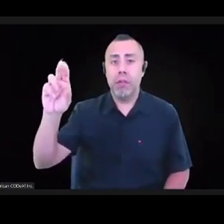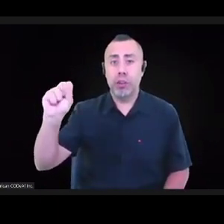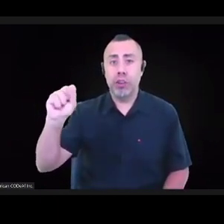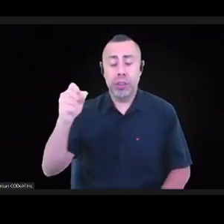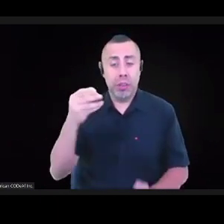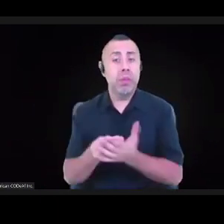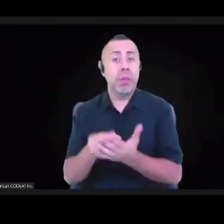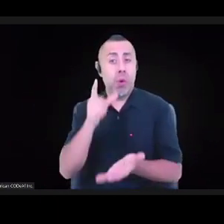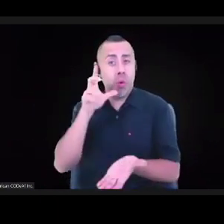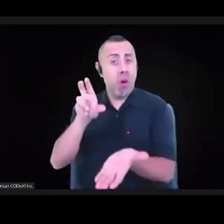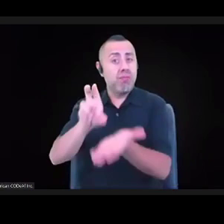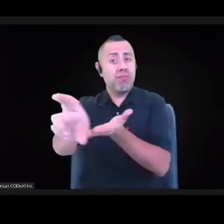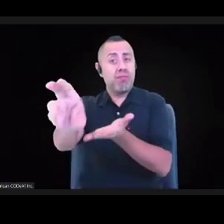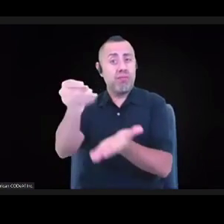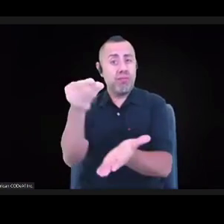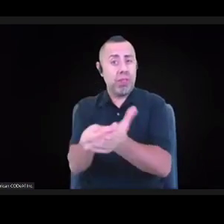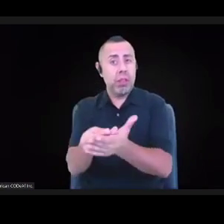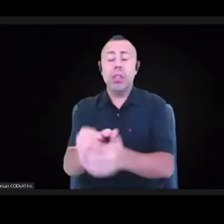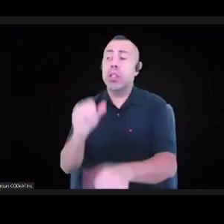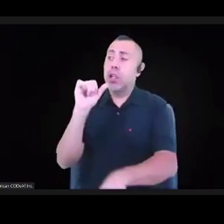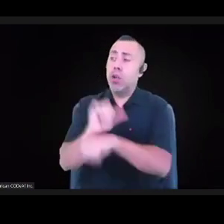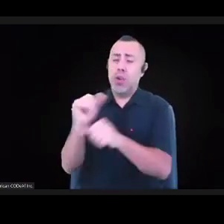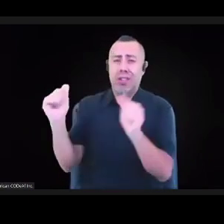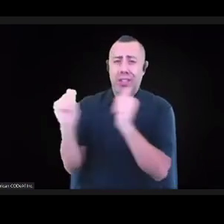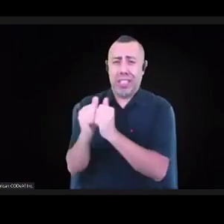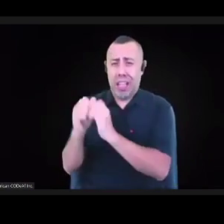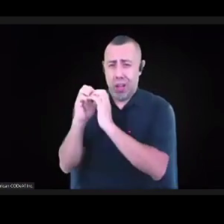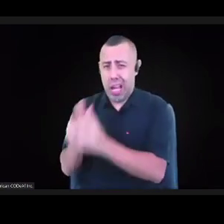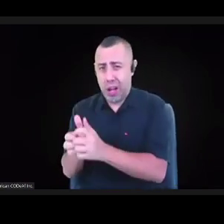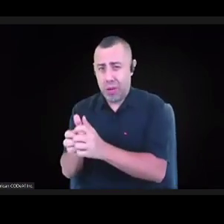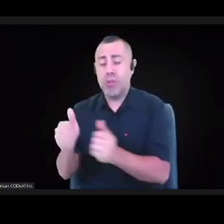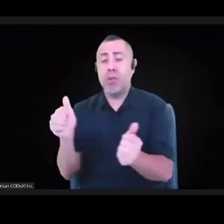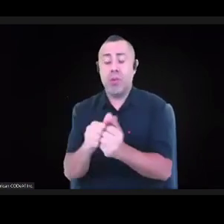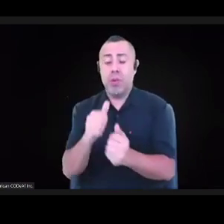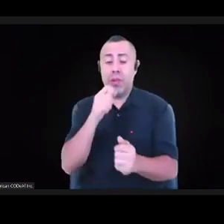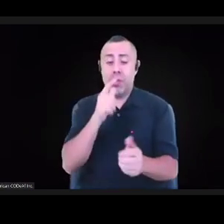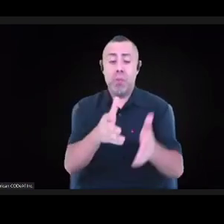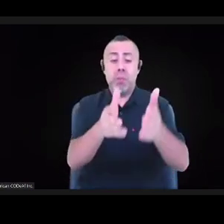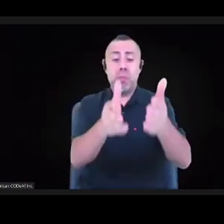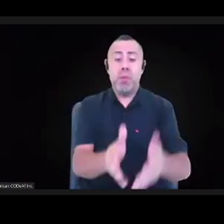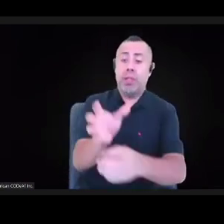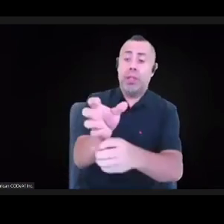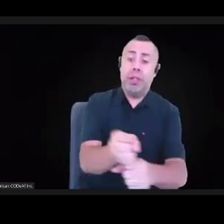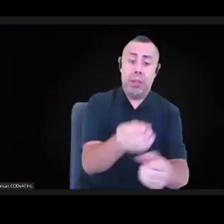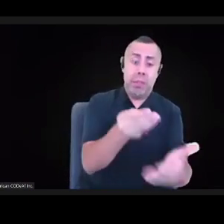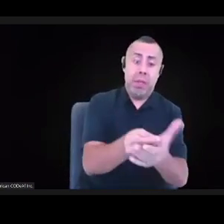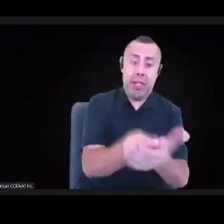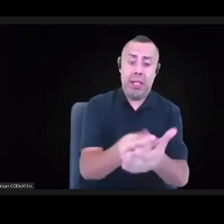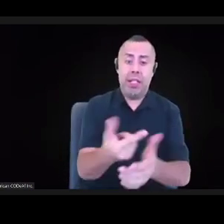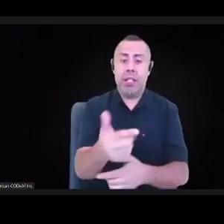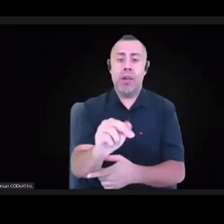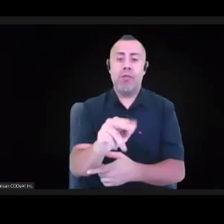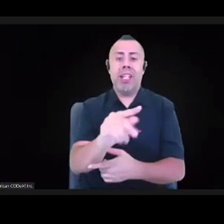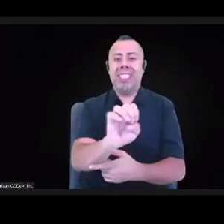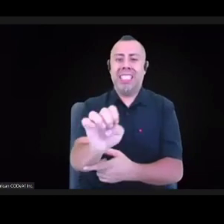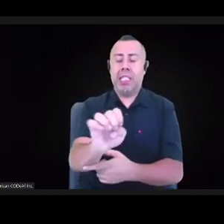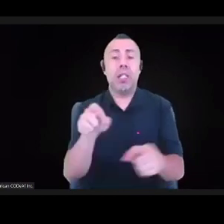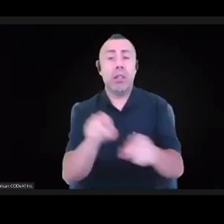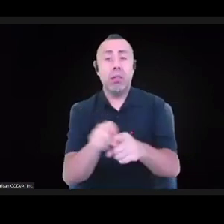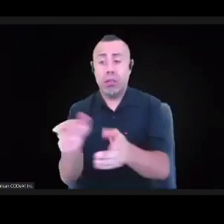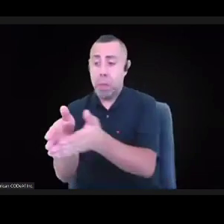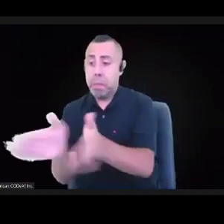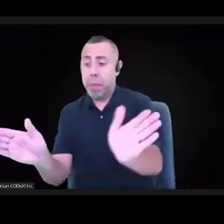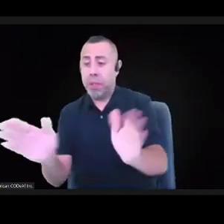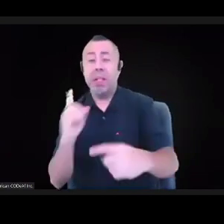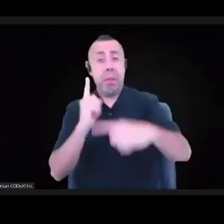and how are working together with grantees, with publics, and how are we beginning to practice some kind of democracy building, that even